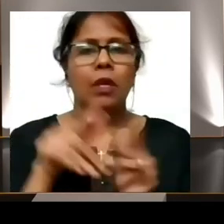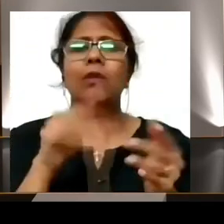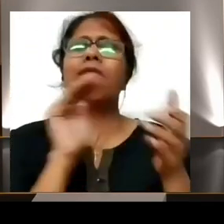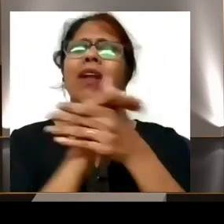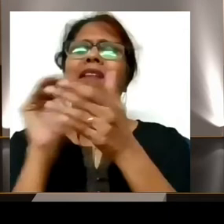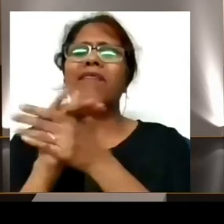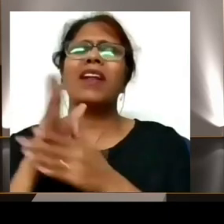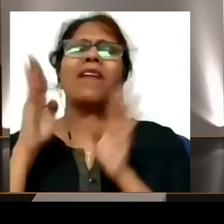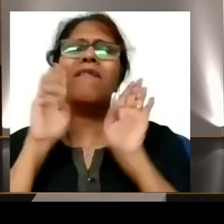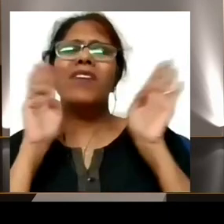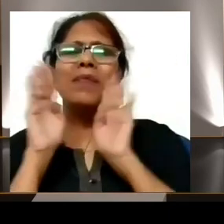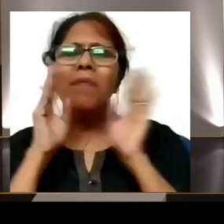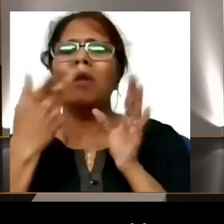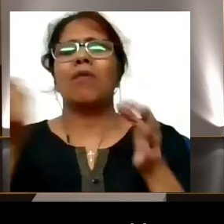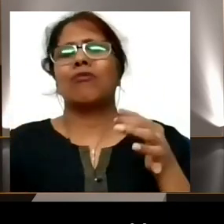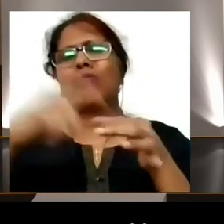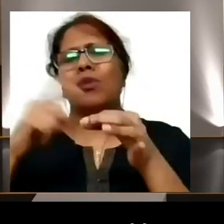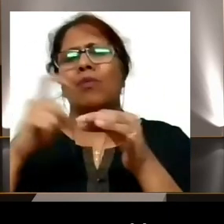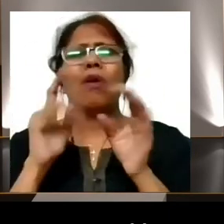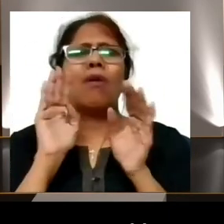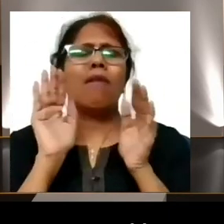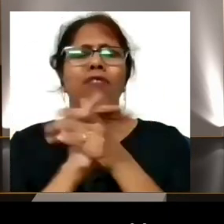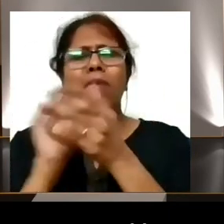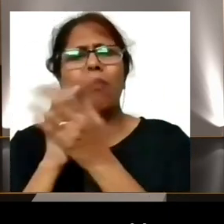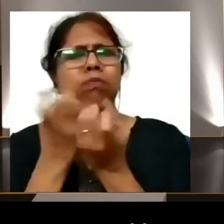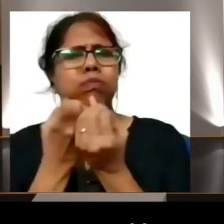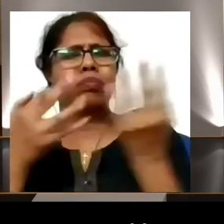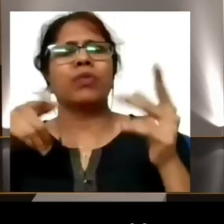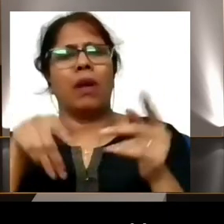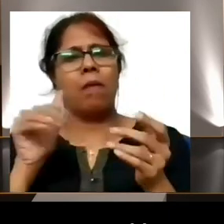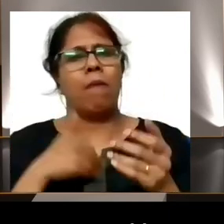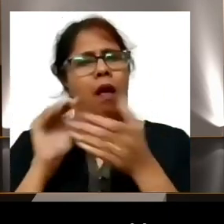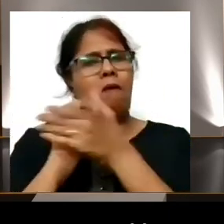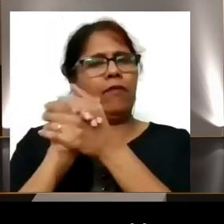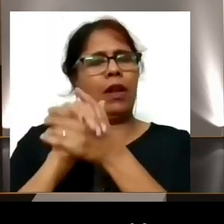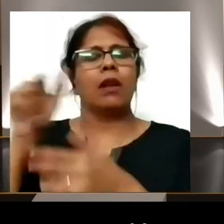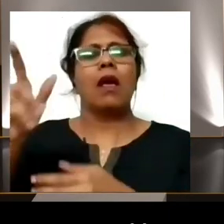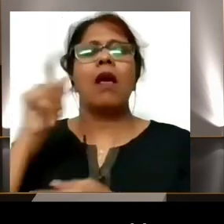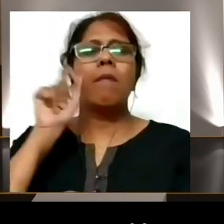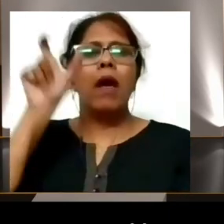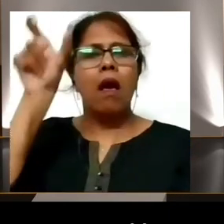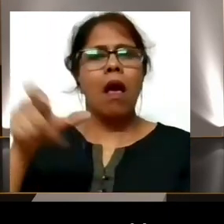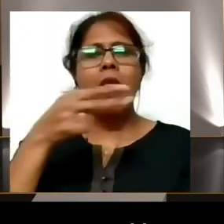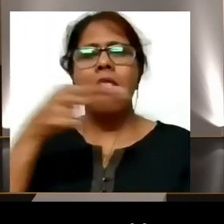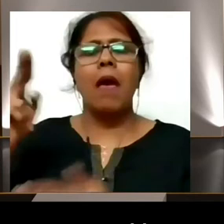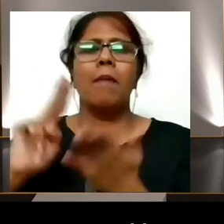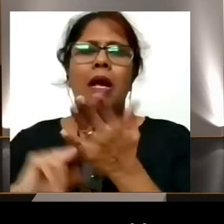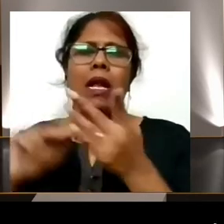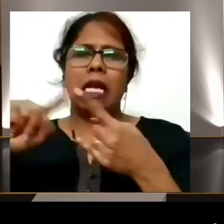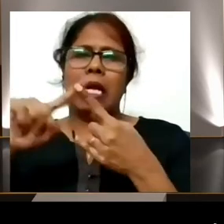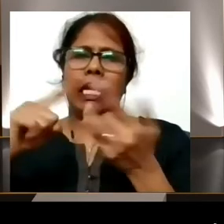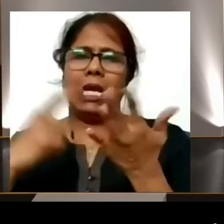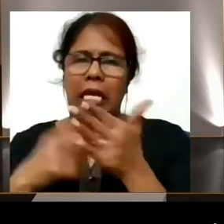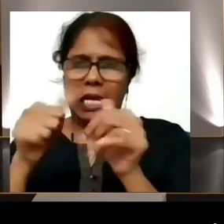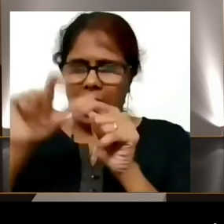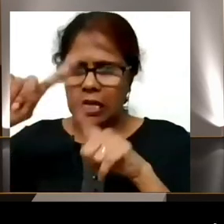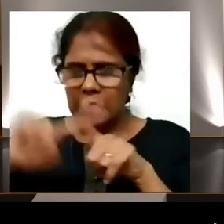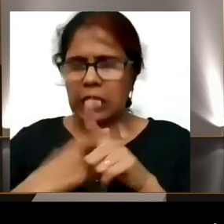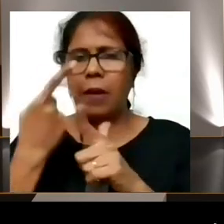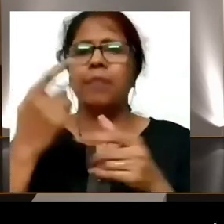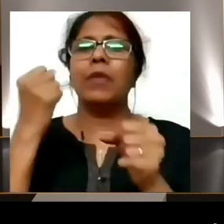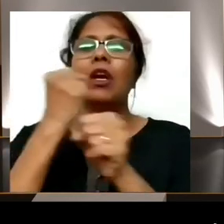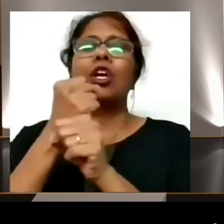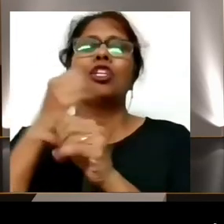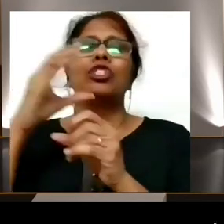one of my friends, Neeraj George, uh, he encouraged me to participate in para badminton tournament, which is played